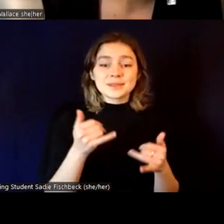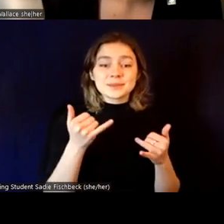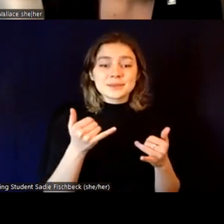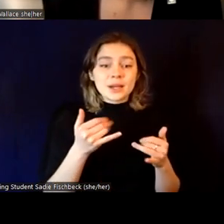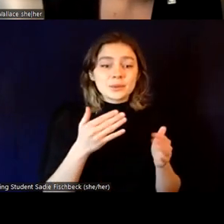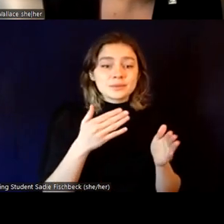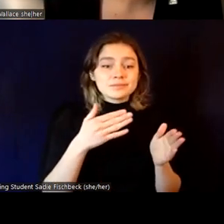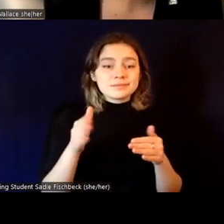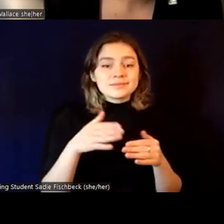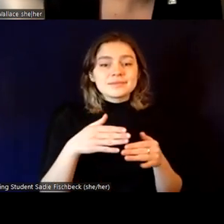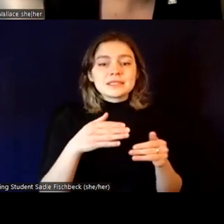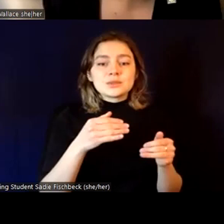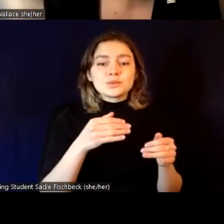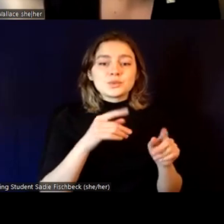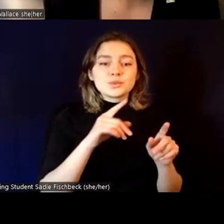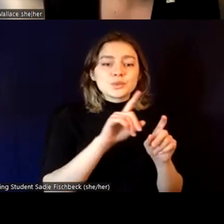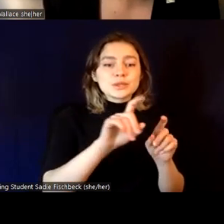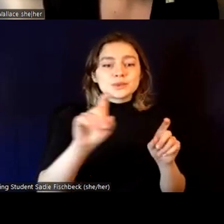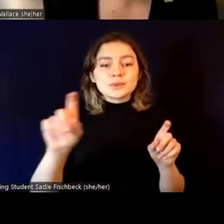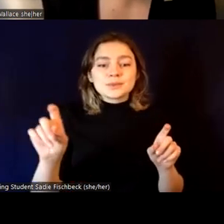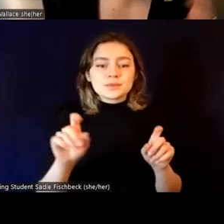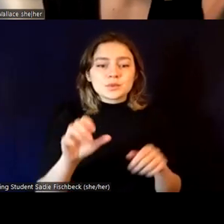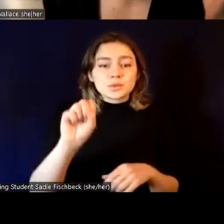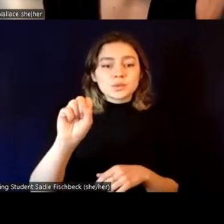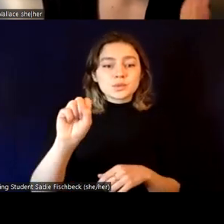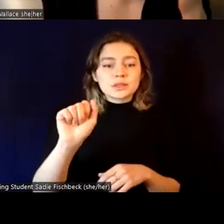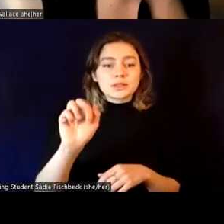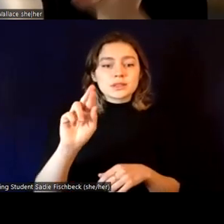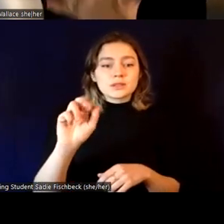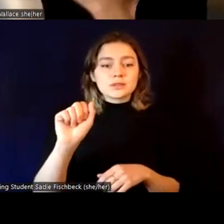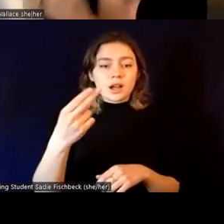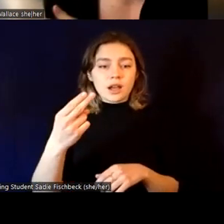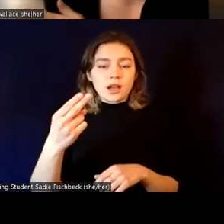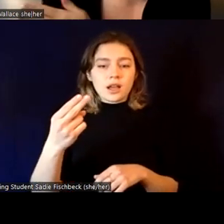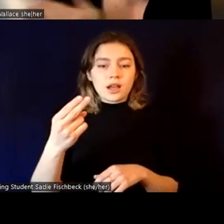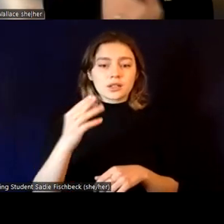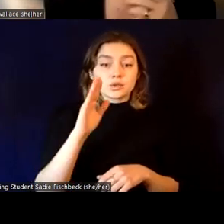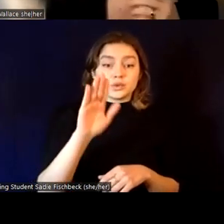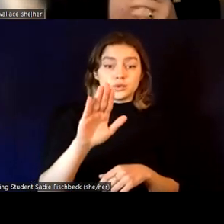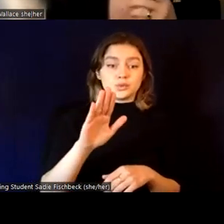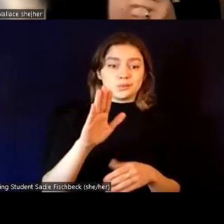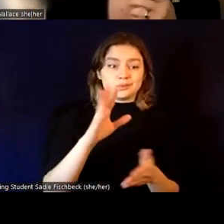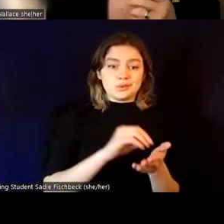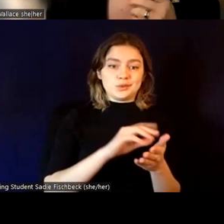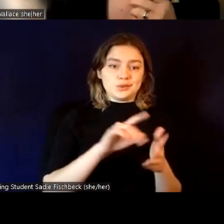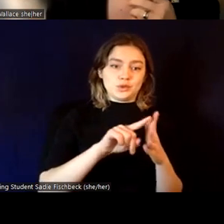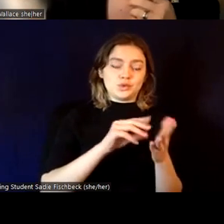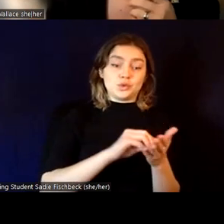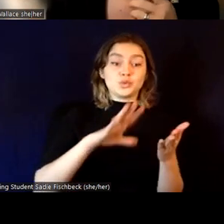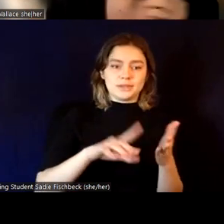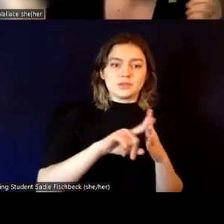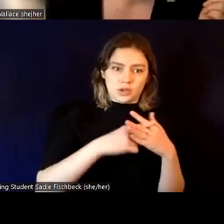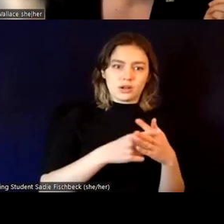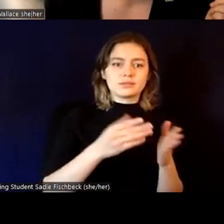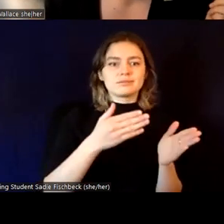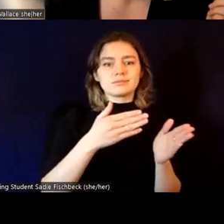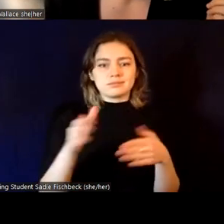of you. Sarah, having been a student and then staff in various capacities at, uh, at the University of Southern Maine,